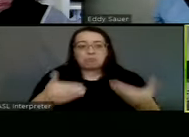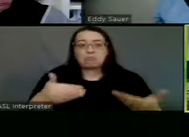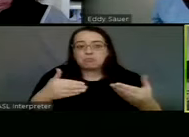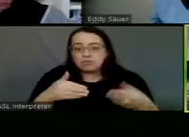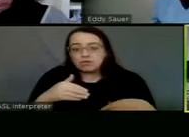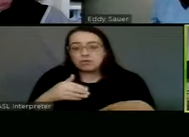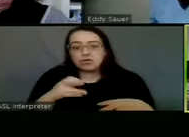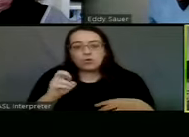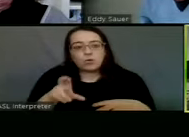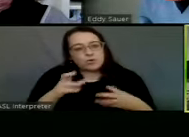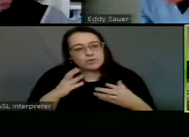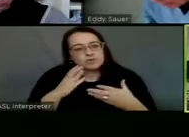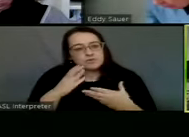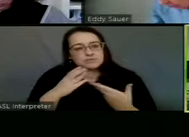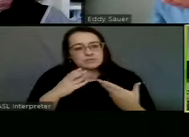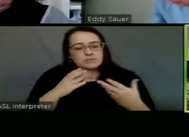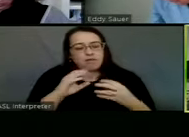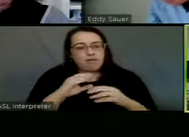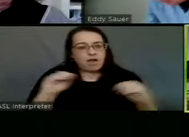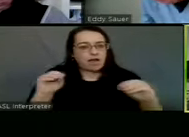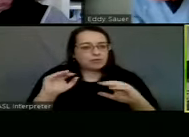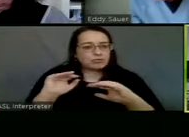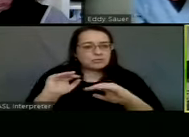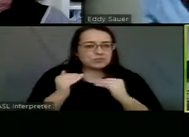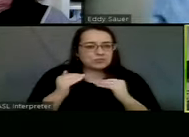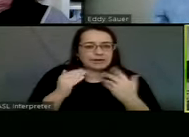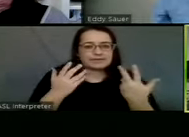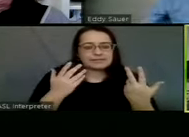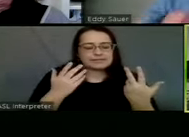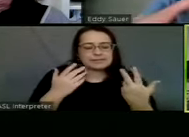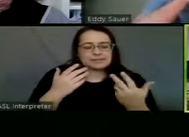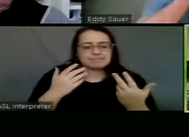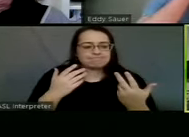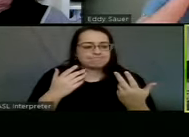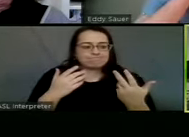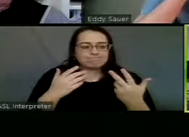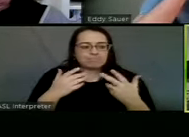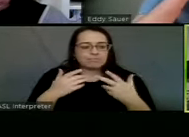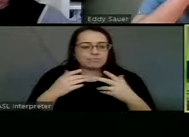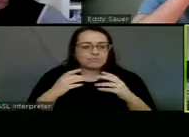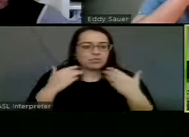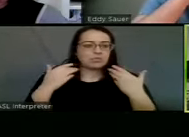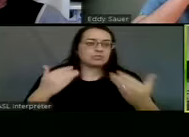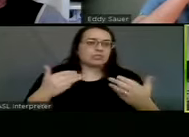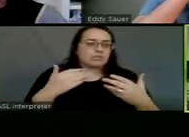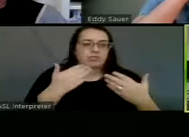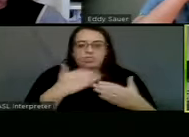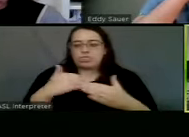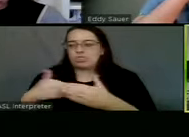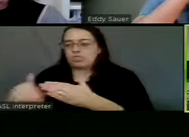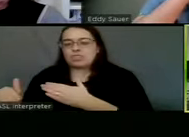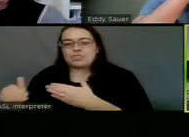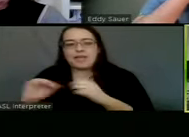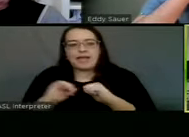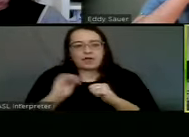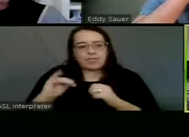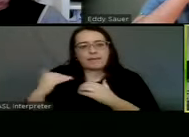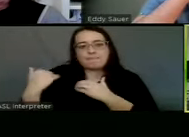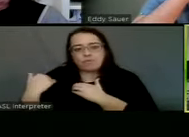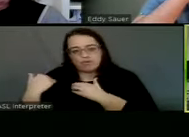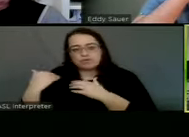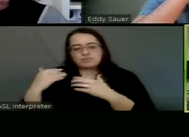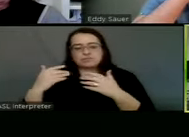challenges that, that, that unrestricted, uh, irresponsible breeding has on the animal management and welfare center itself.